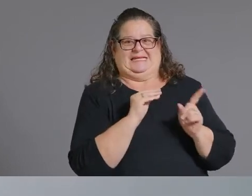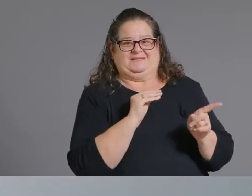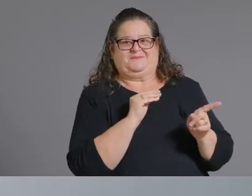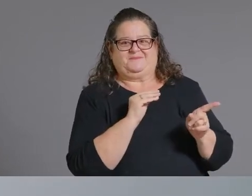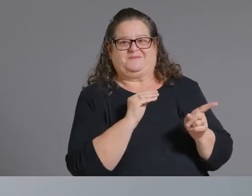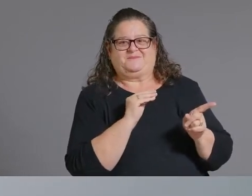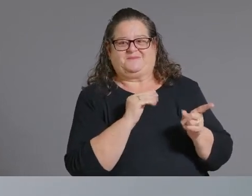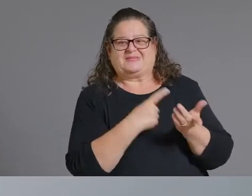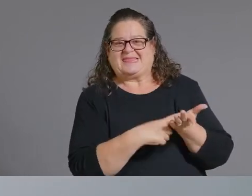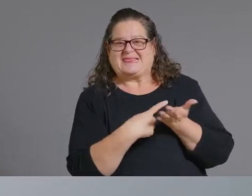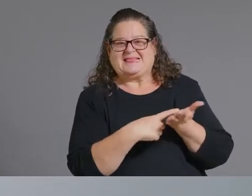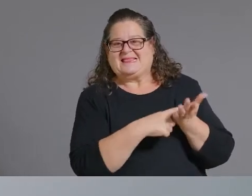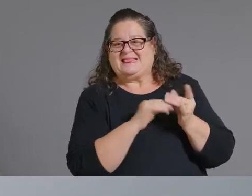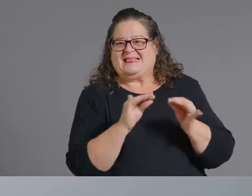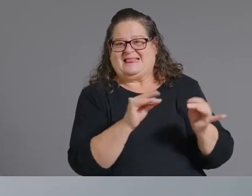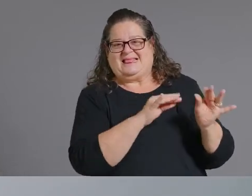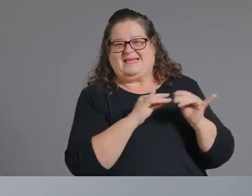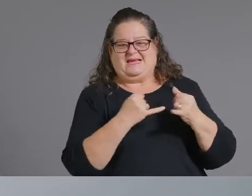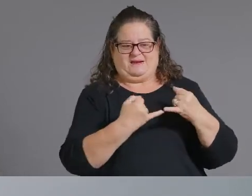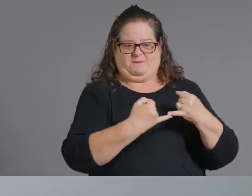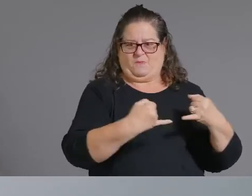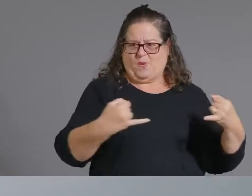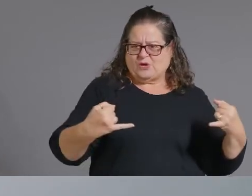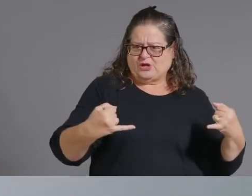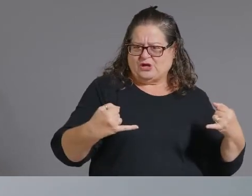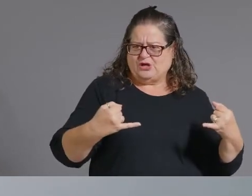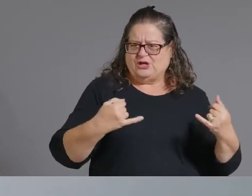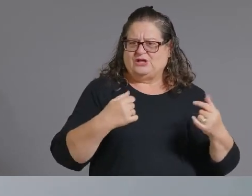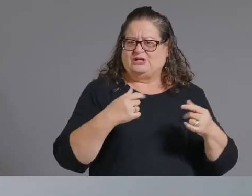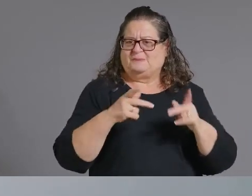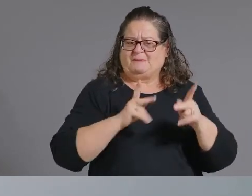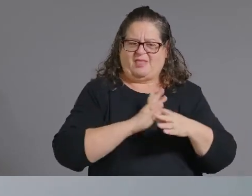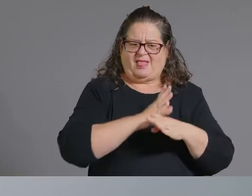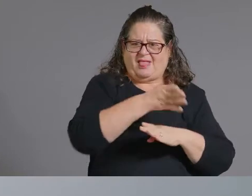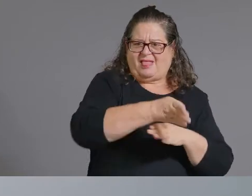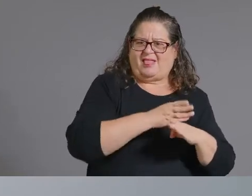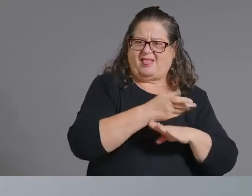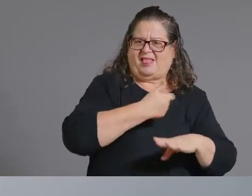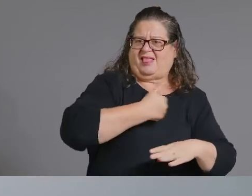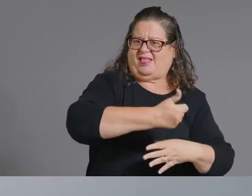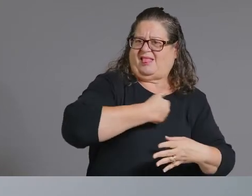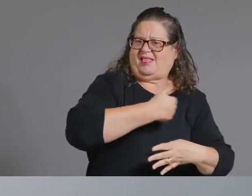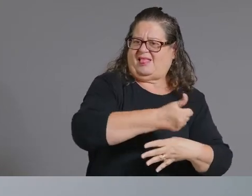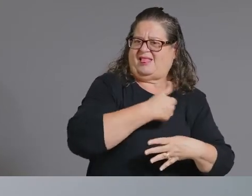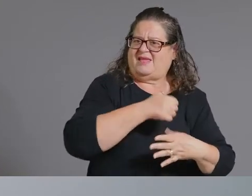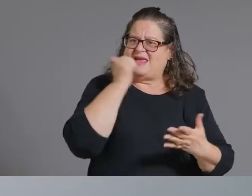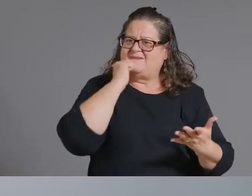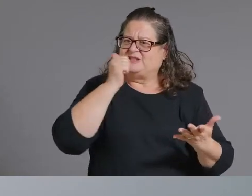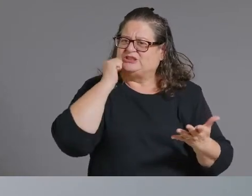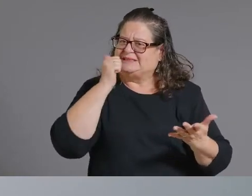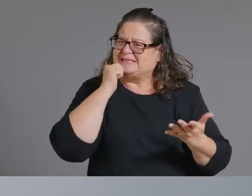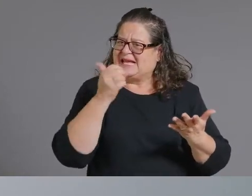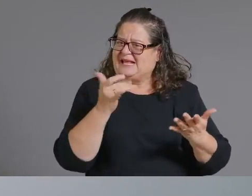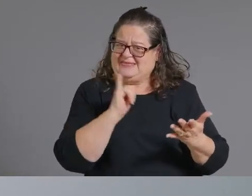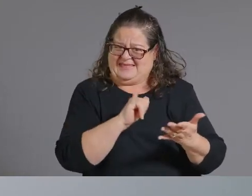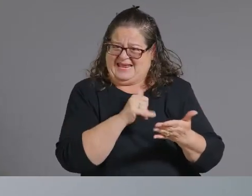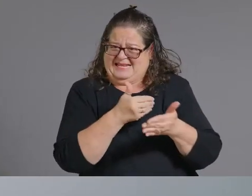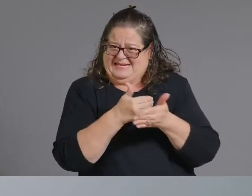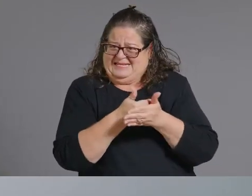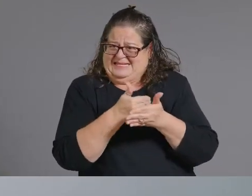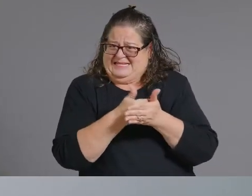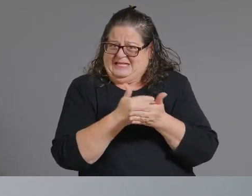border communities that you know people cross and go back and forth every day um so those border communities be if they are